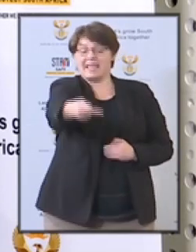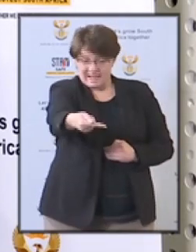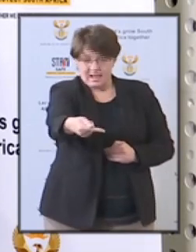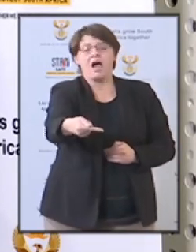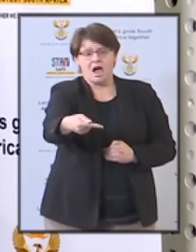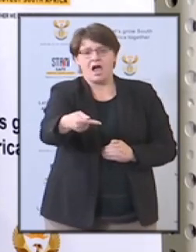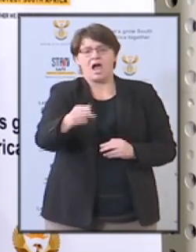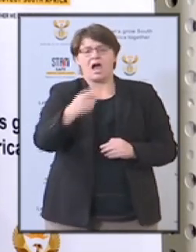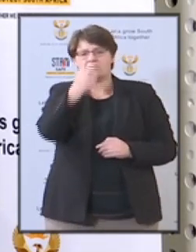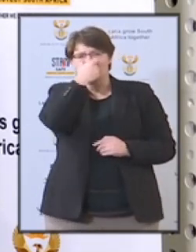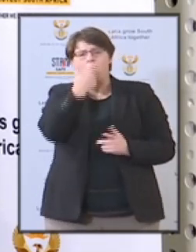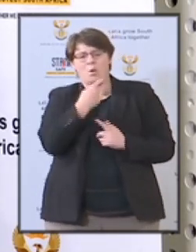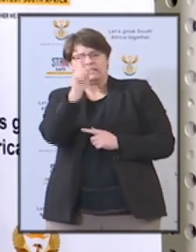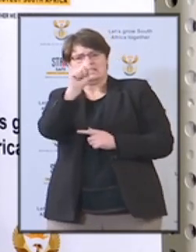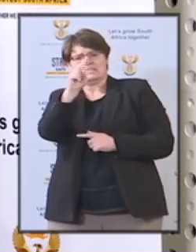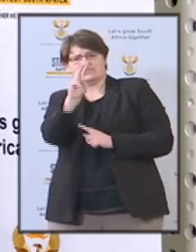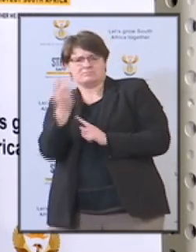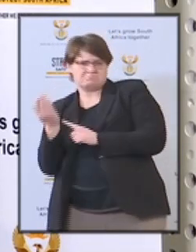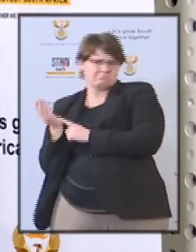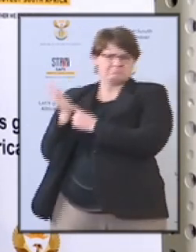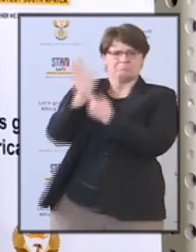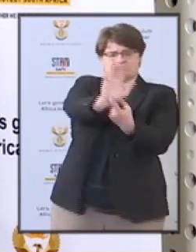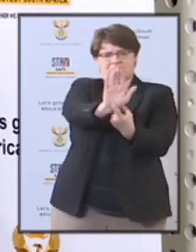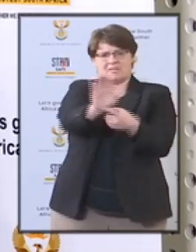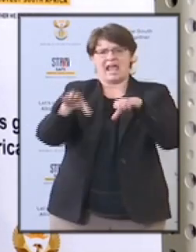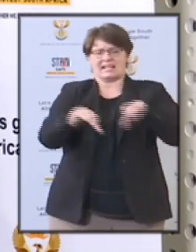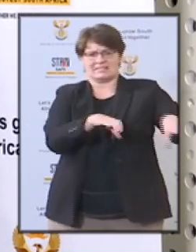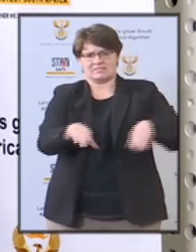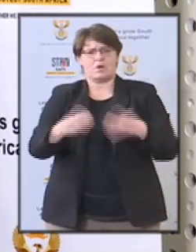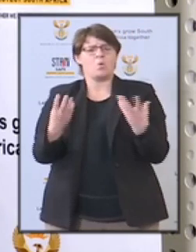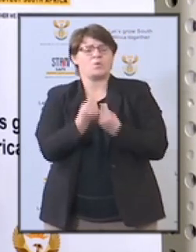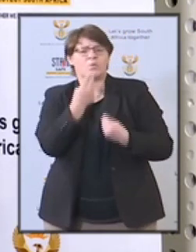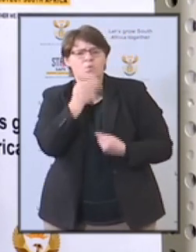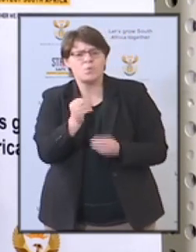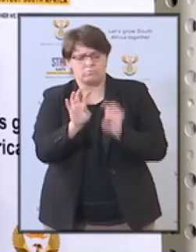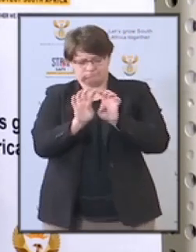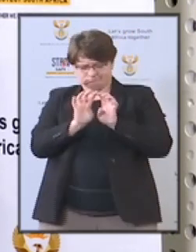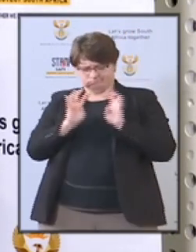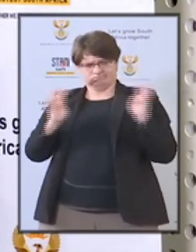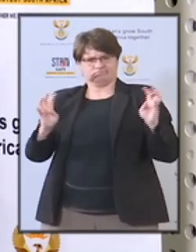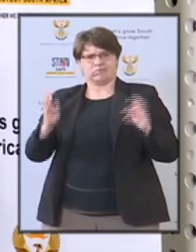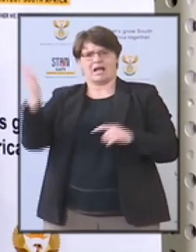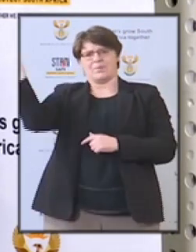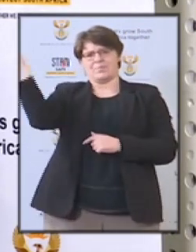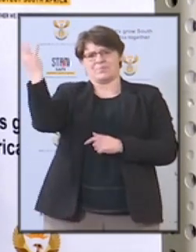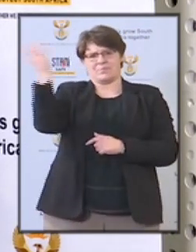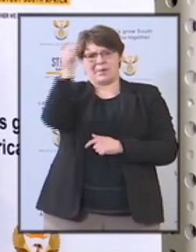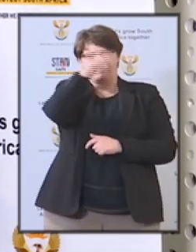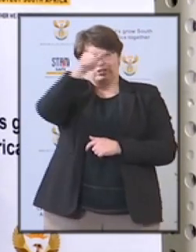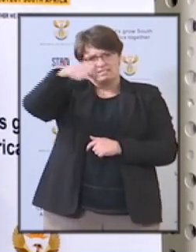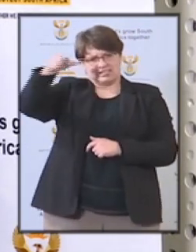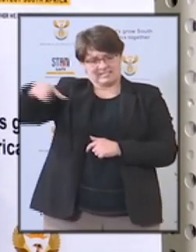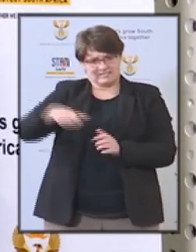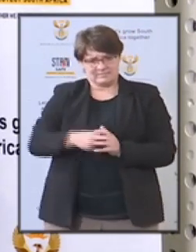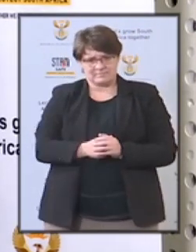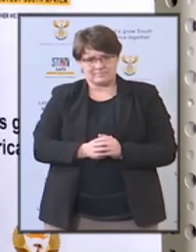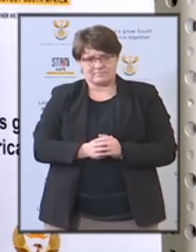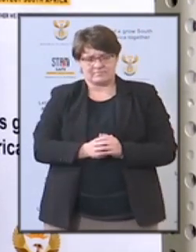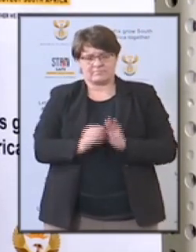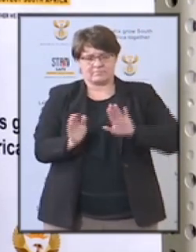nationwide televised activity, together with a panel of guest speakers. The bills.